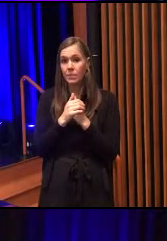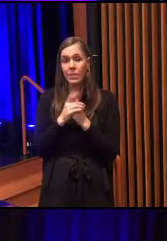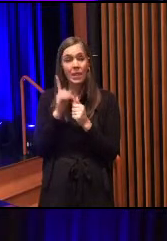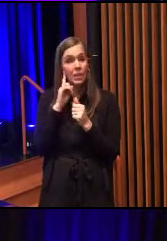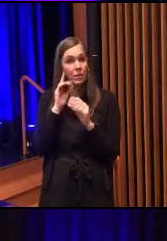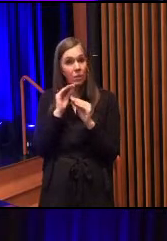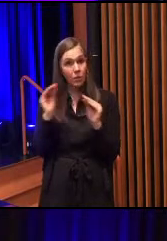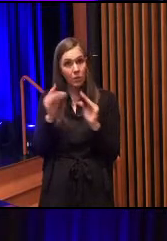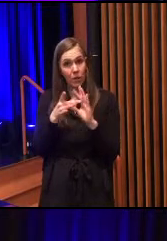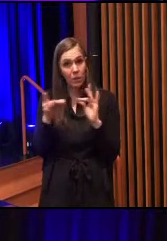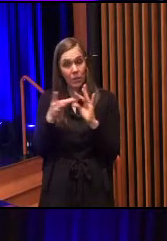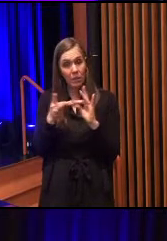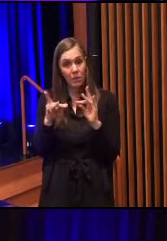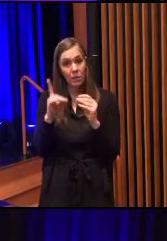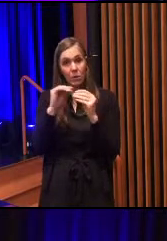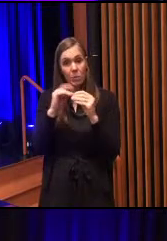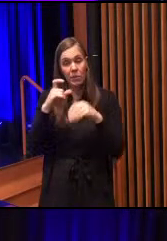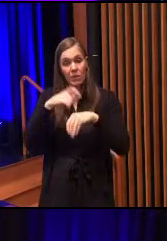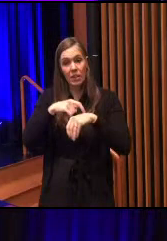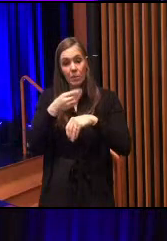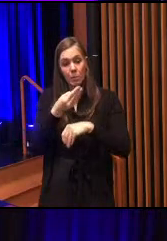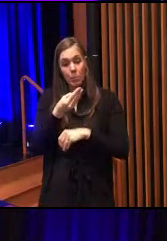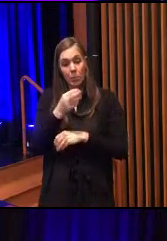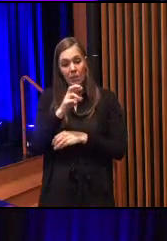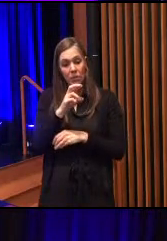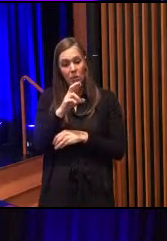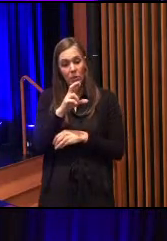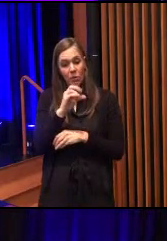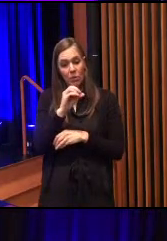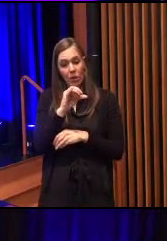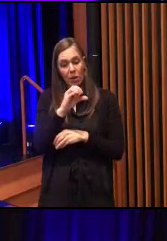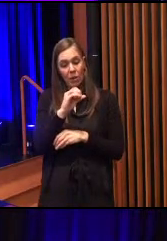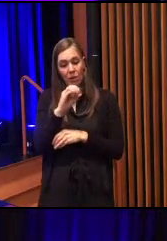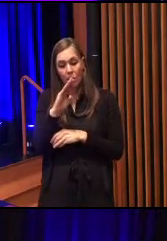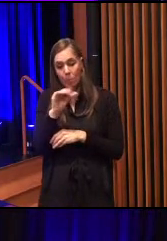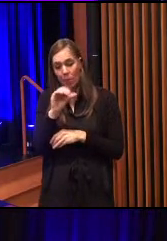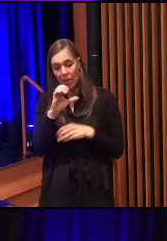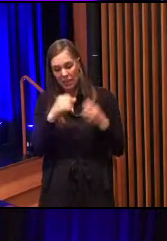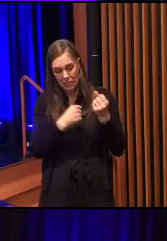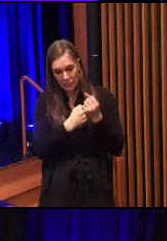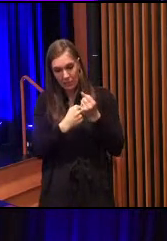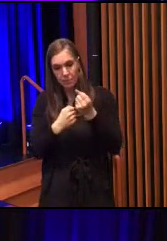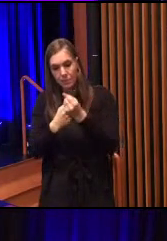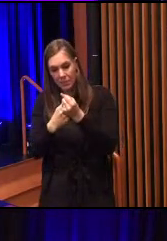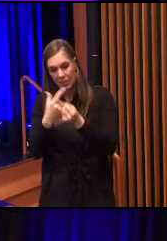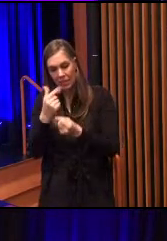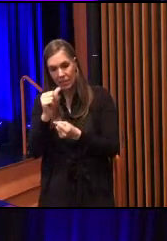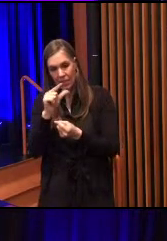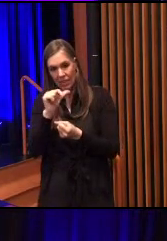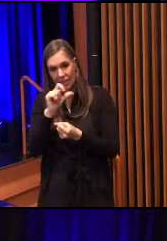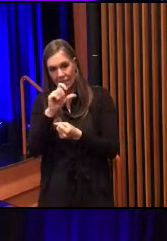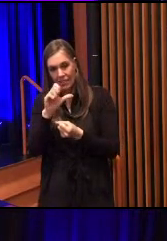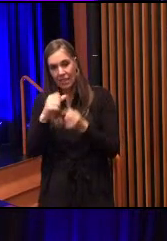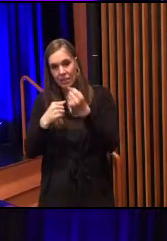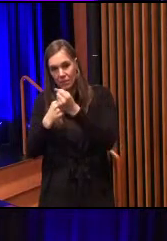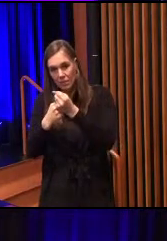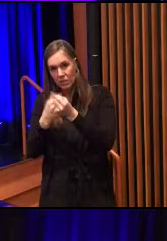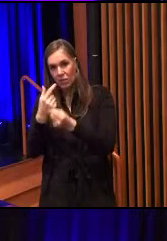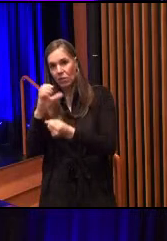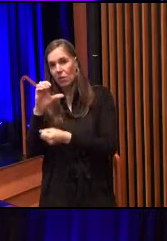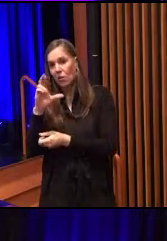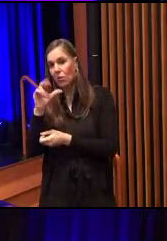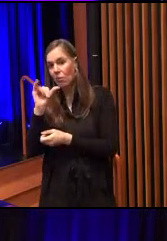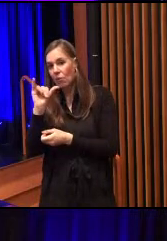Hearing none, one more time, Mr. Harris. Mr. Royo. Aye. Ms. Bacon. Aye. Mr. Clextie. Aye. Ms. Craig.